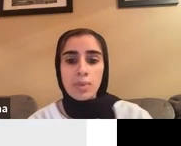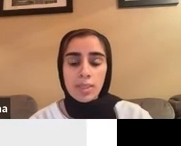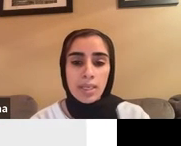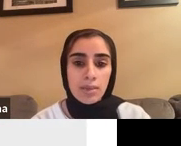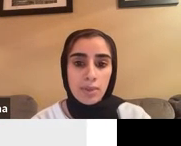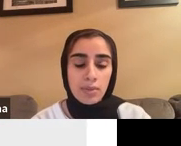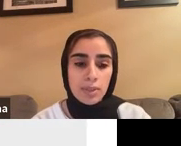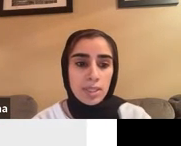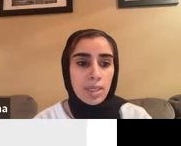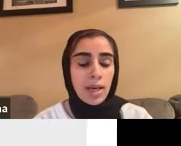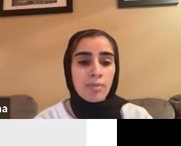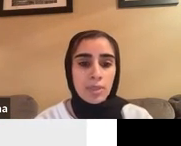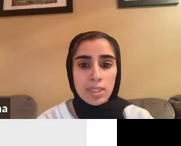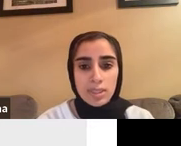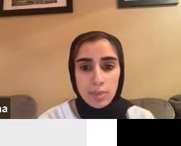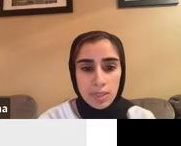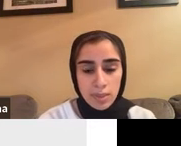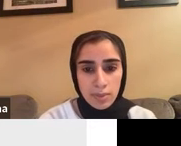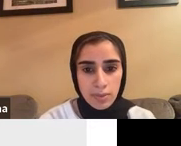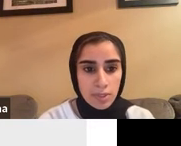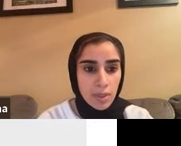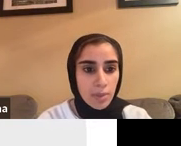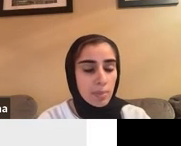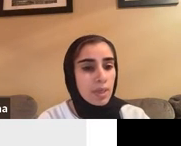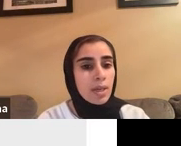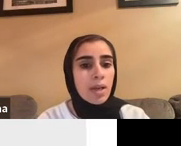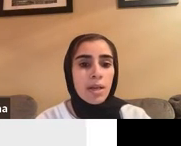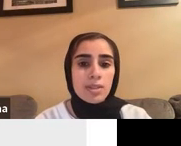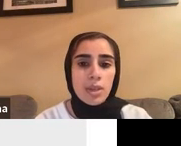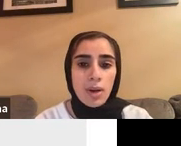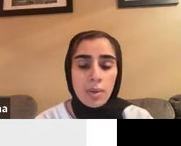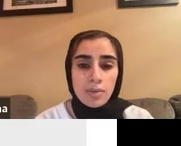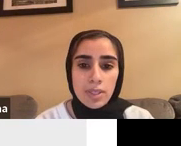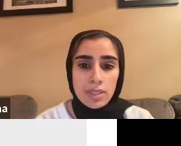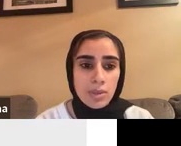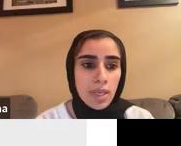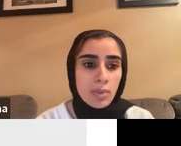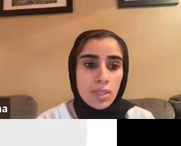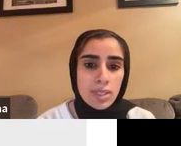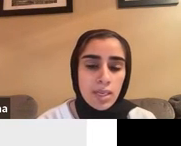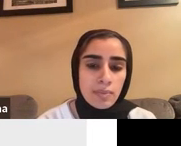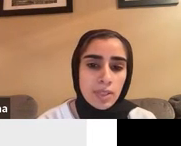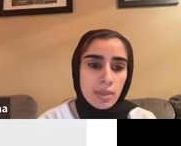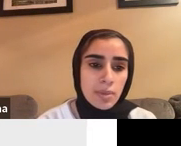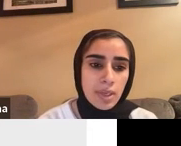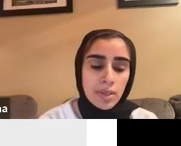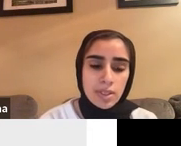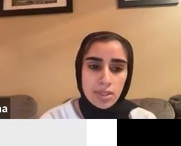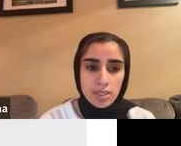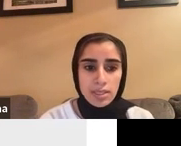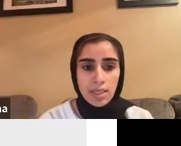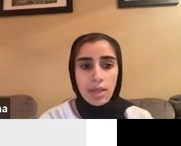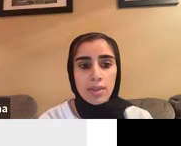And we would like, if you would like to have more details, please refer to our paper. So our first domain was learning about